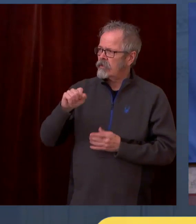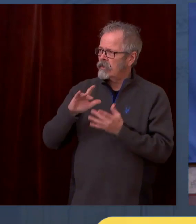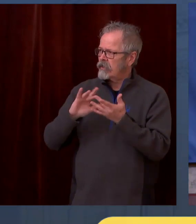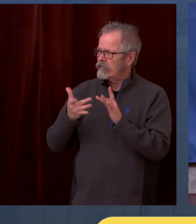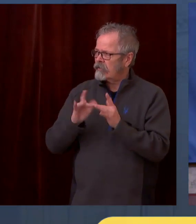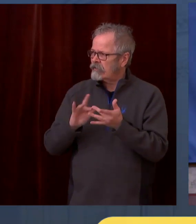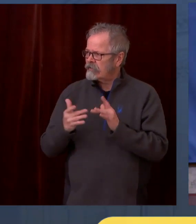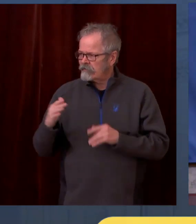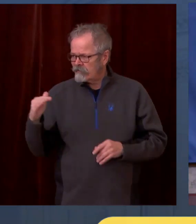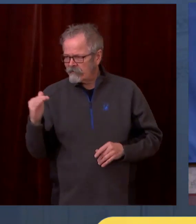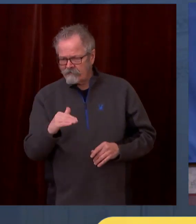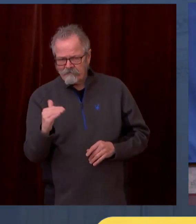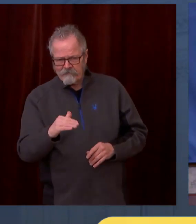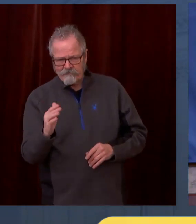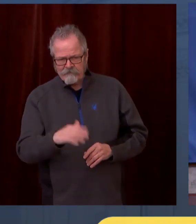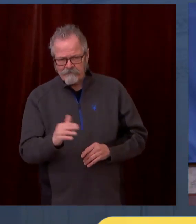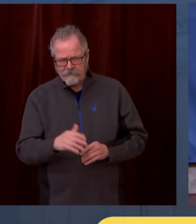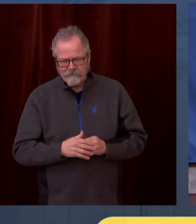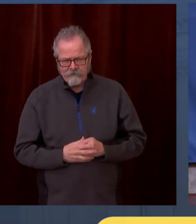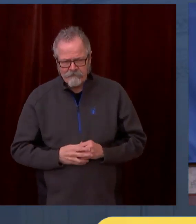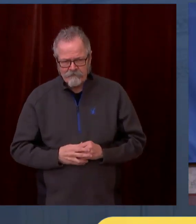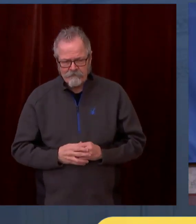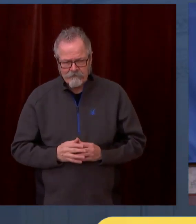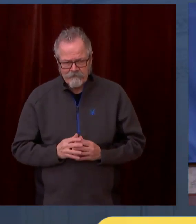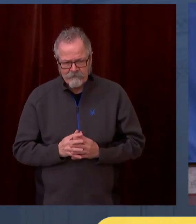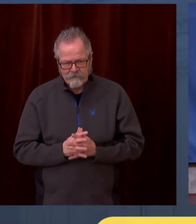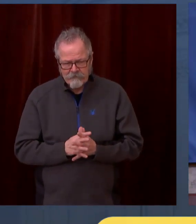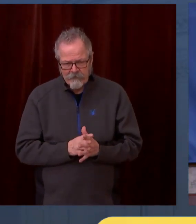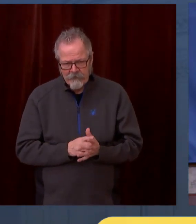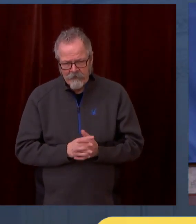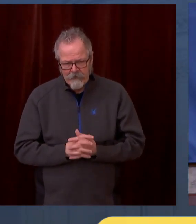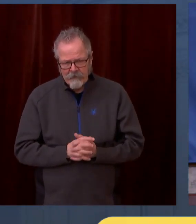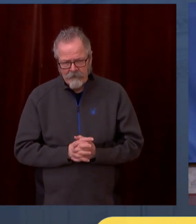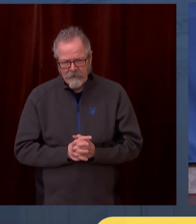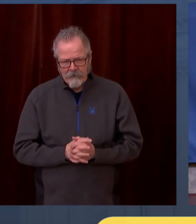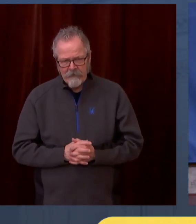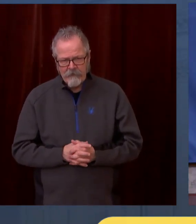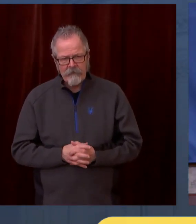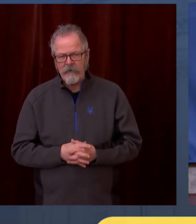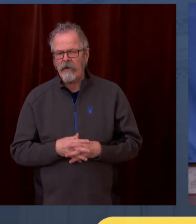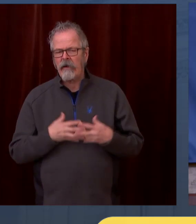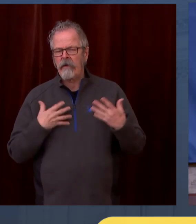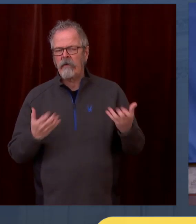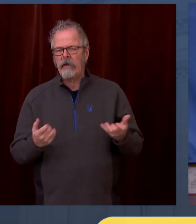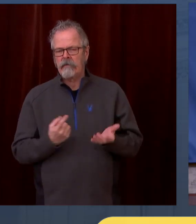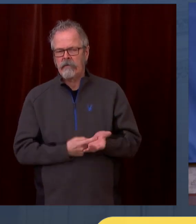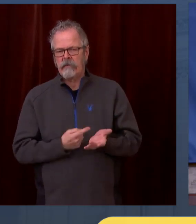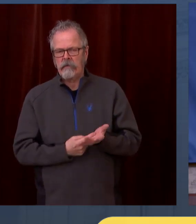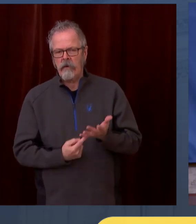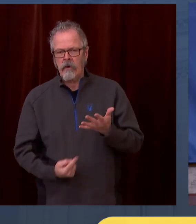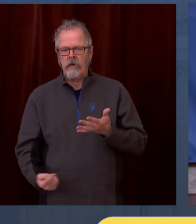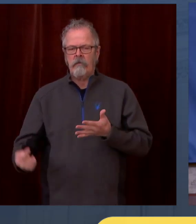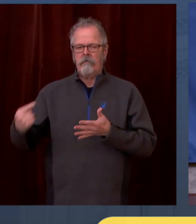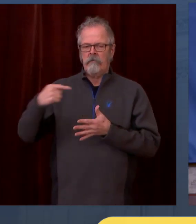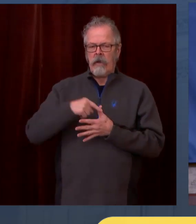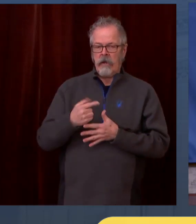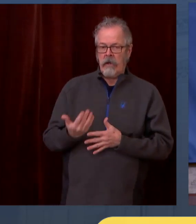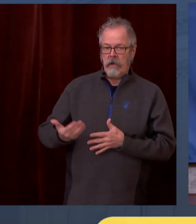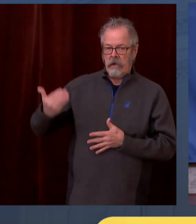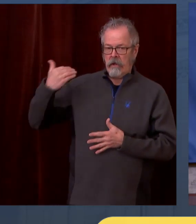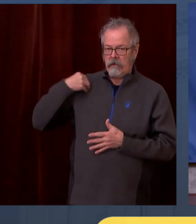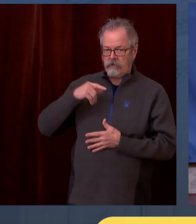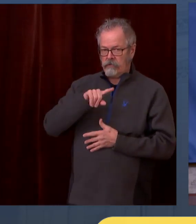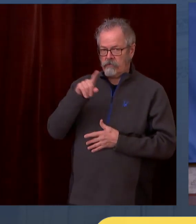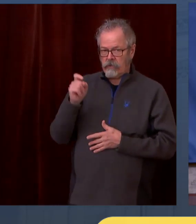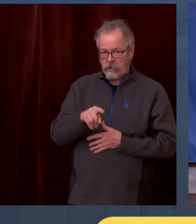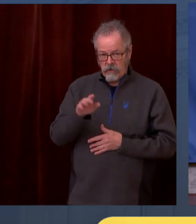question Rachel asked just about whether you might be able to expand eligibility to everybody before May 1st. I'm noticing that. Before May 1st.